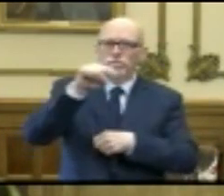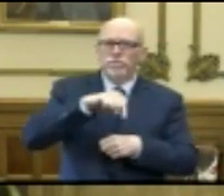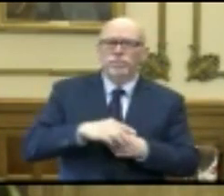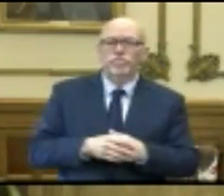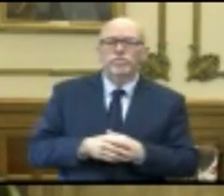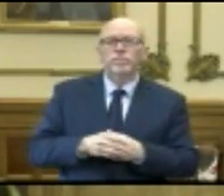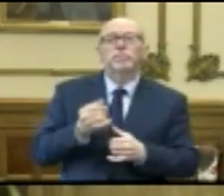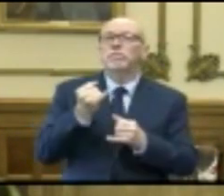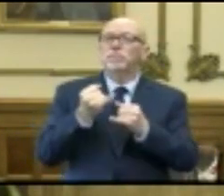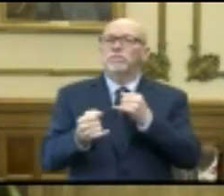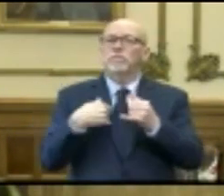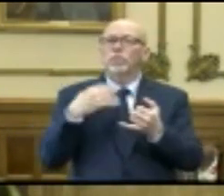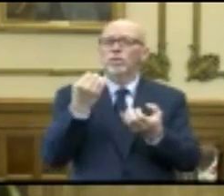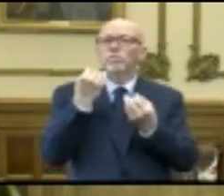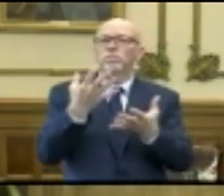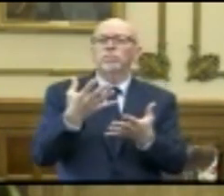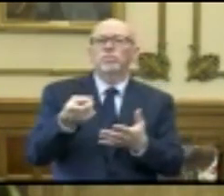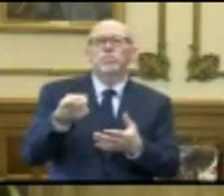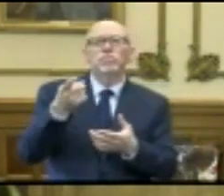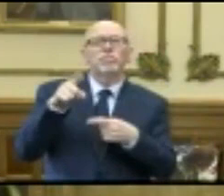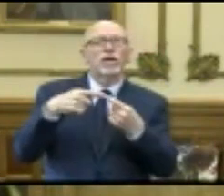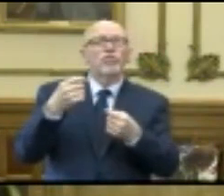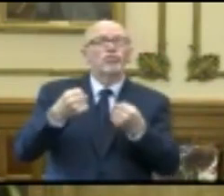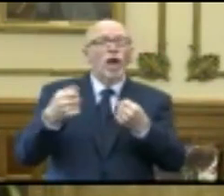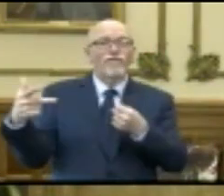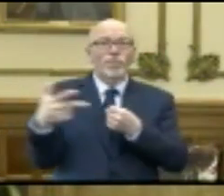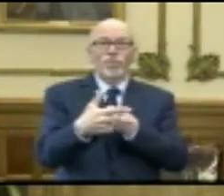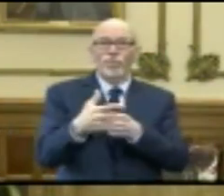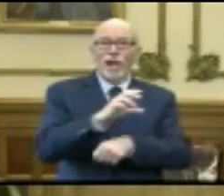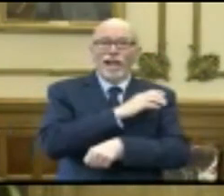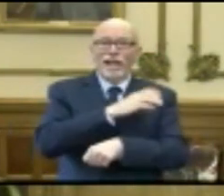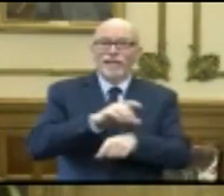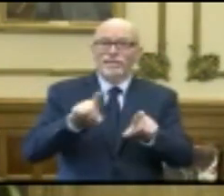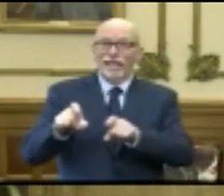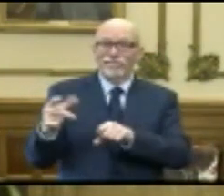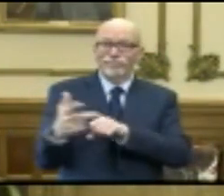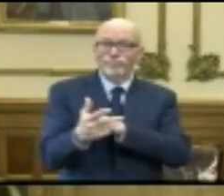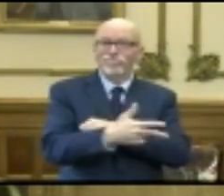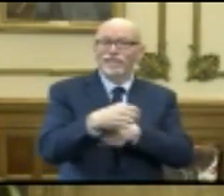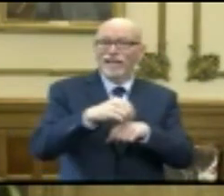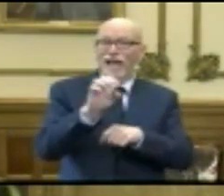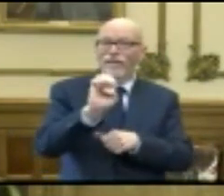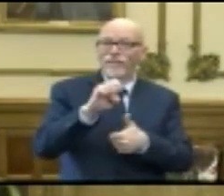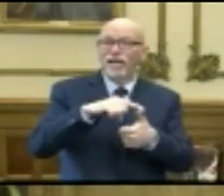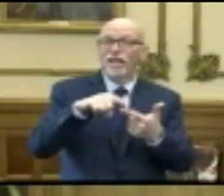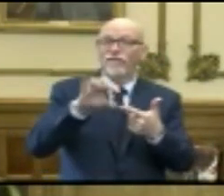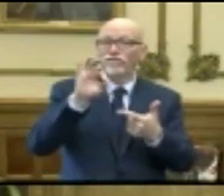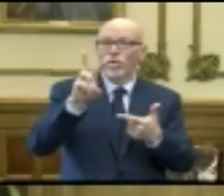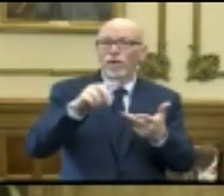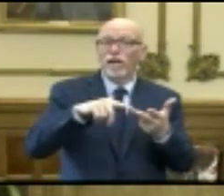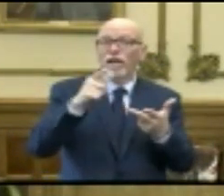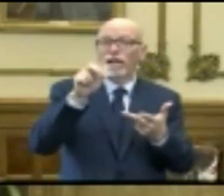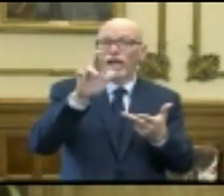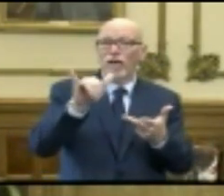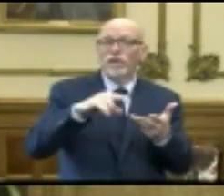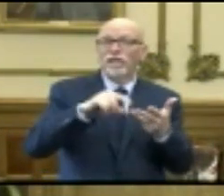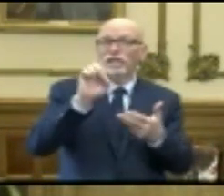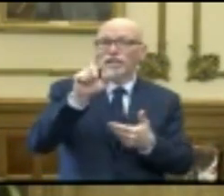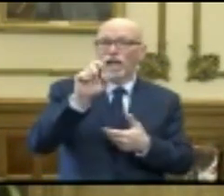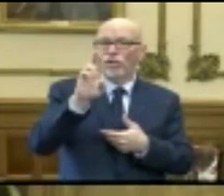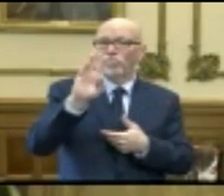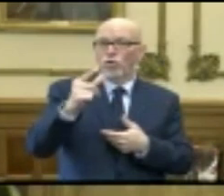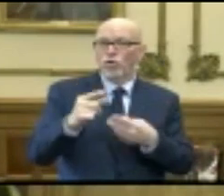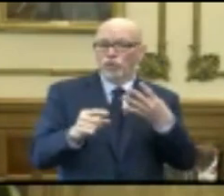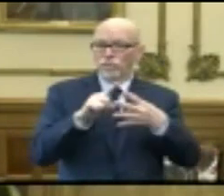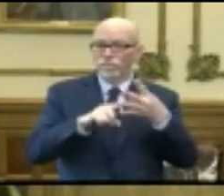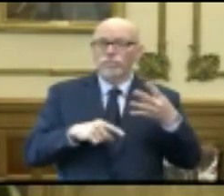Finally, I want to update you on the status of the drive-thru clinics that we've launched yesterday in Evansville, Fort Wayne, Gary, and Sellersburg. We